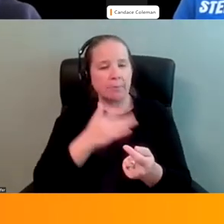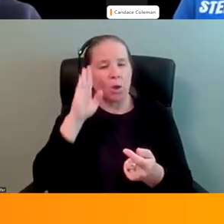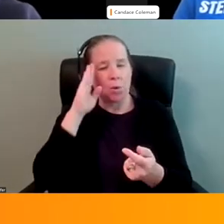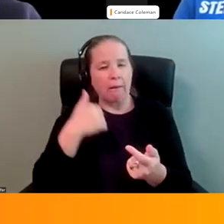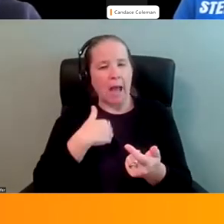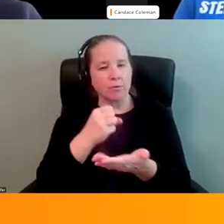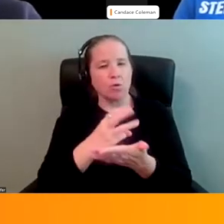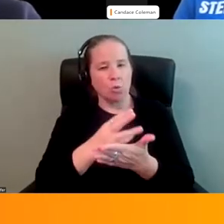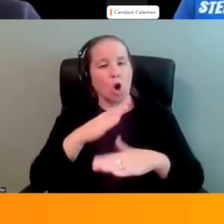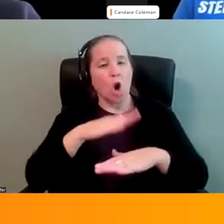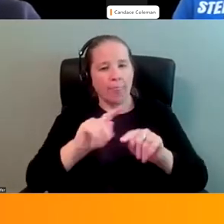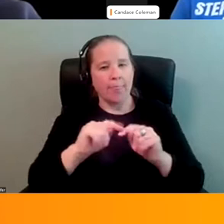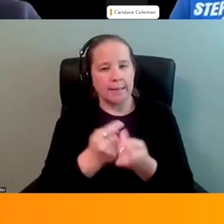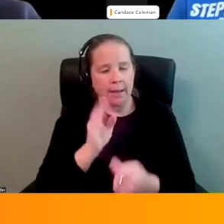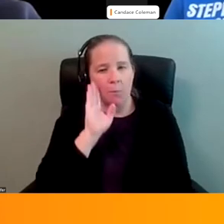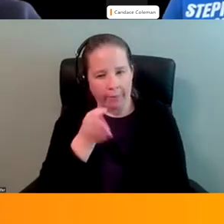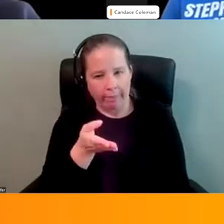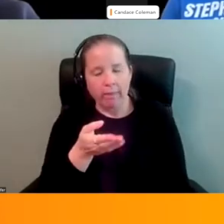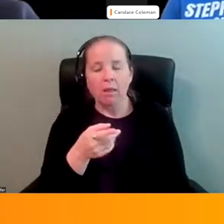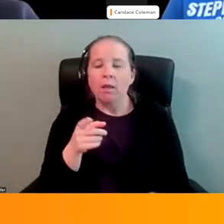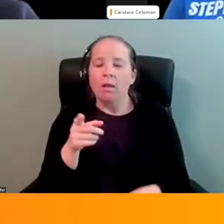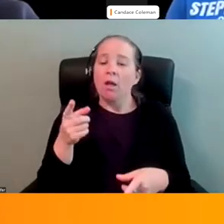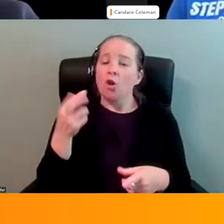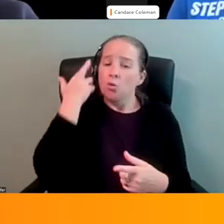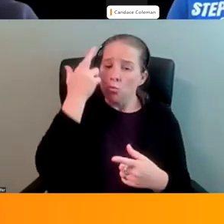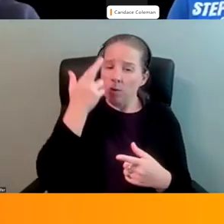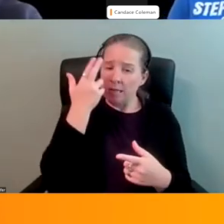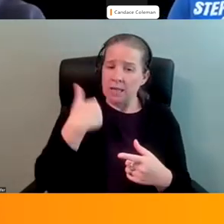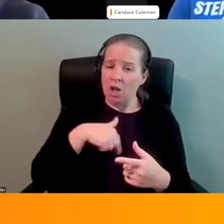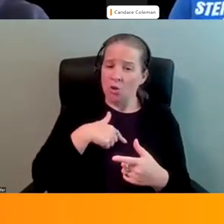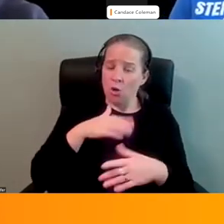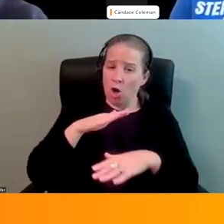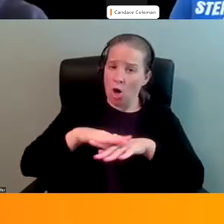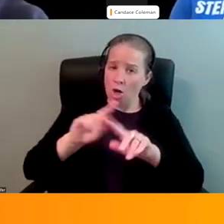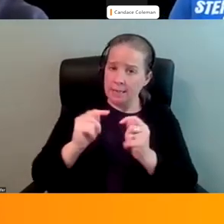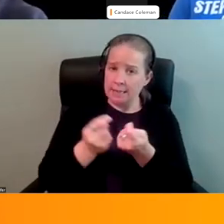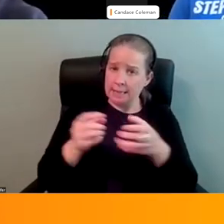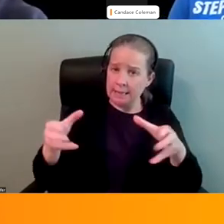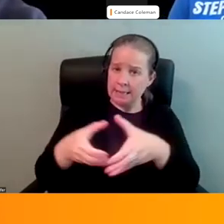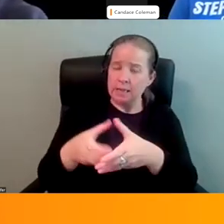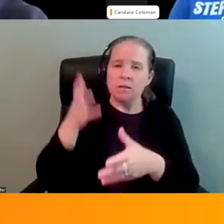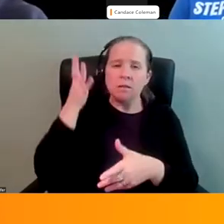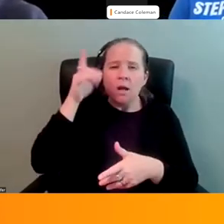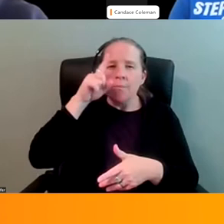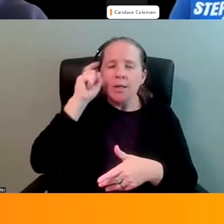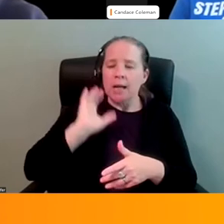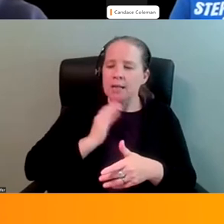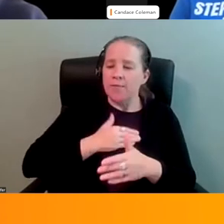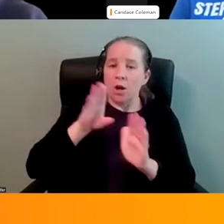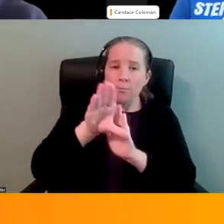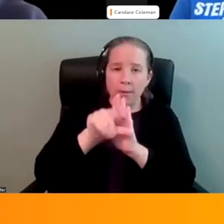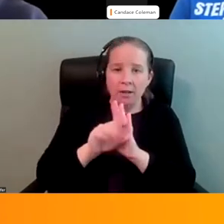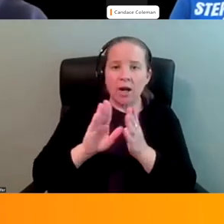worker on it. And the reason we're on those teams is because of our background and our